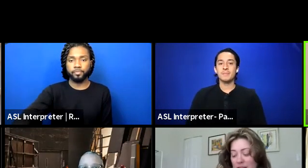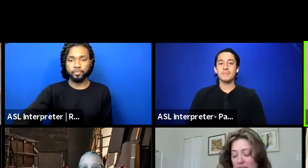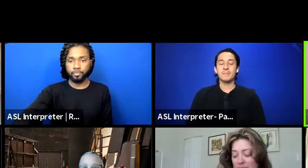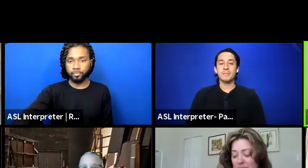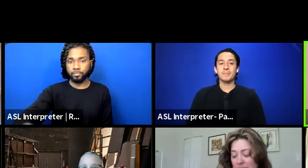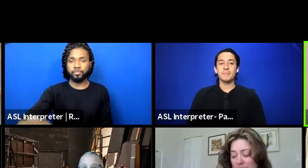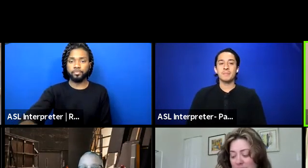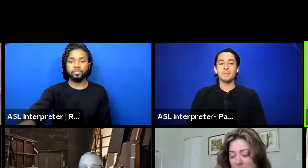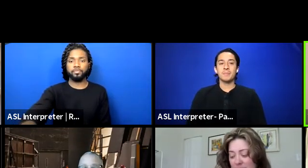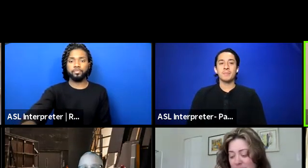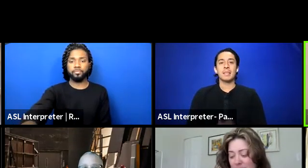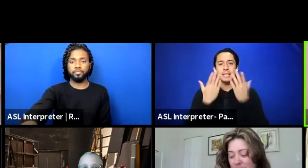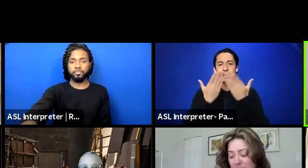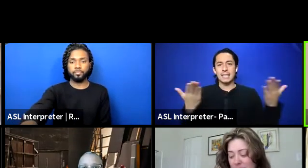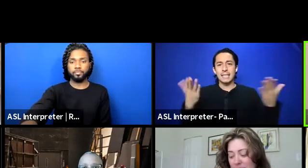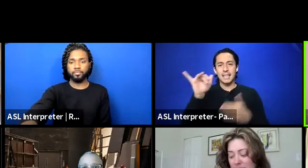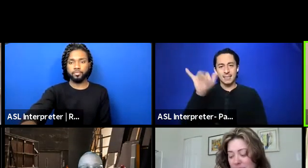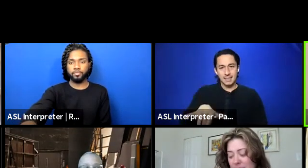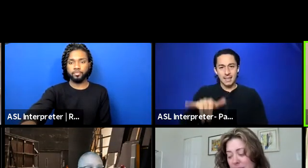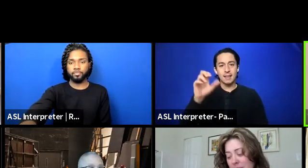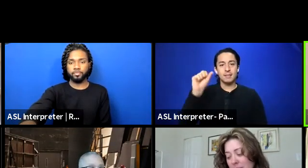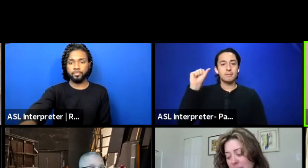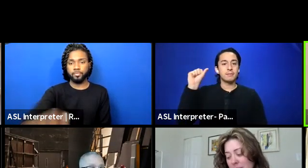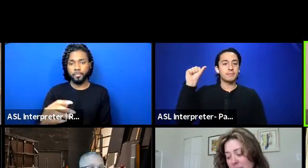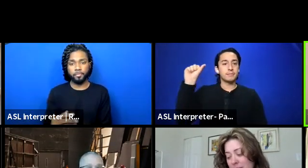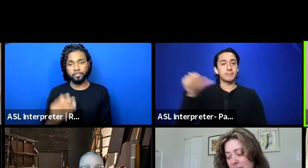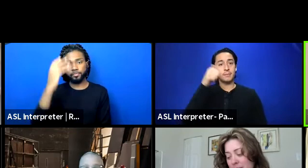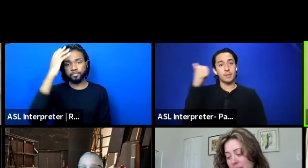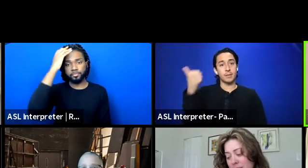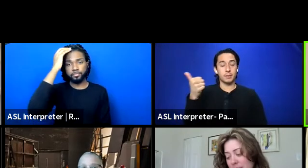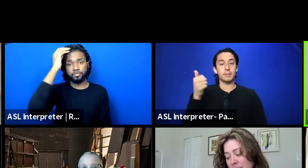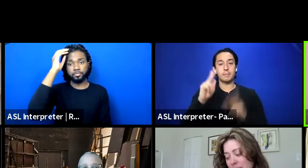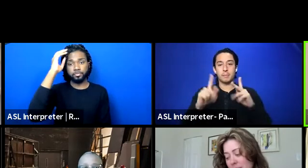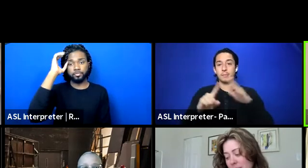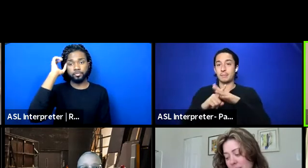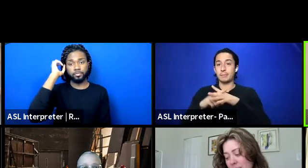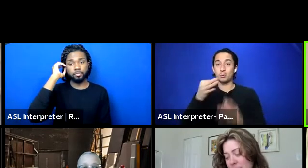What can, things like that, what are other, other, I think popping in pretty soon.